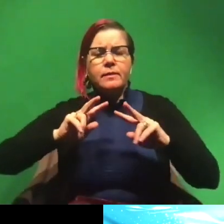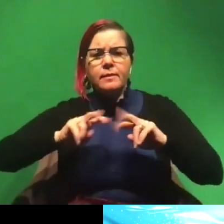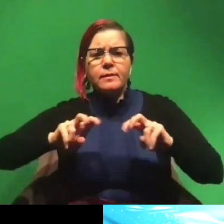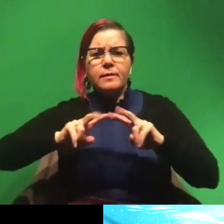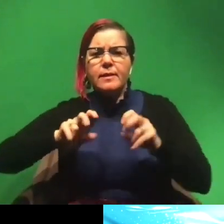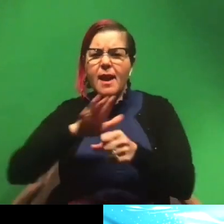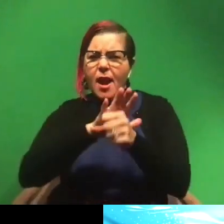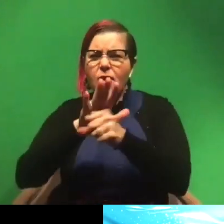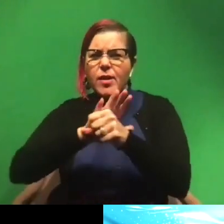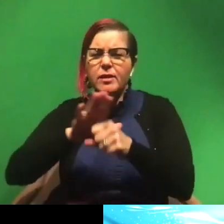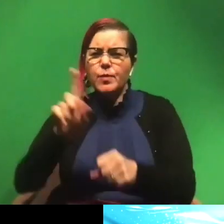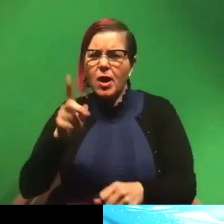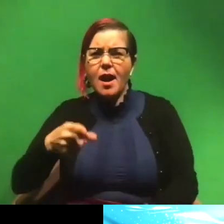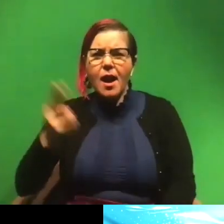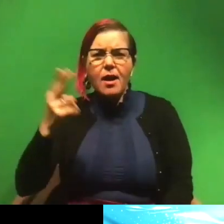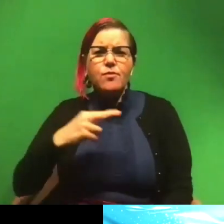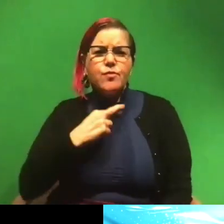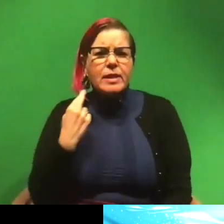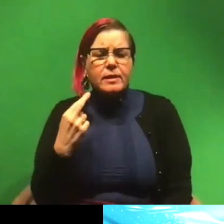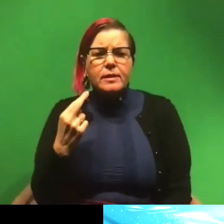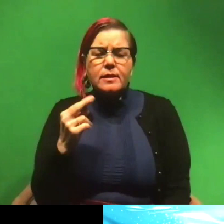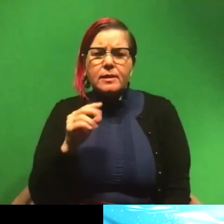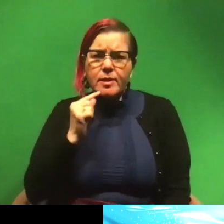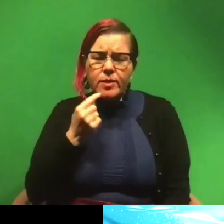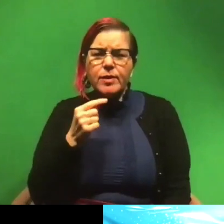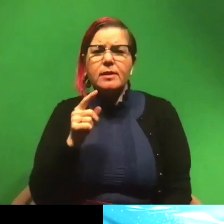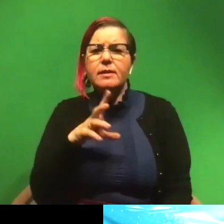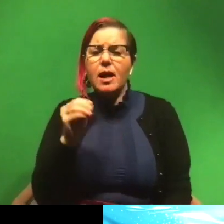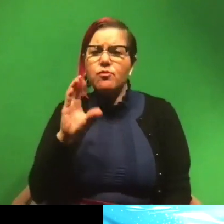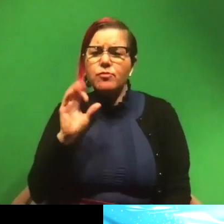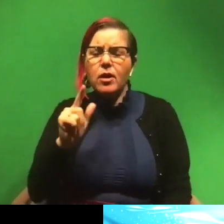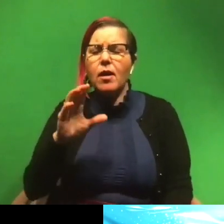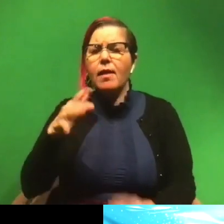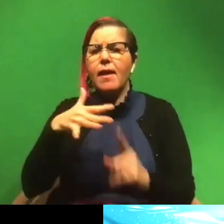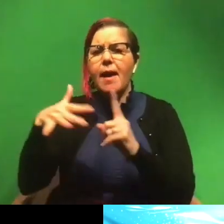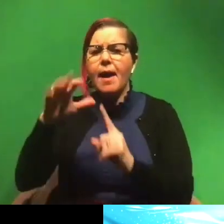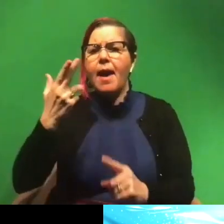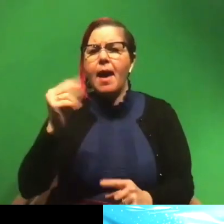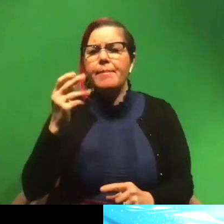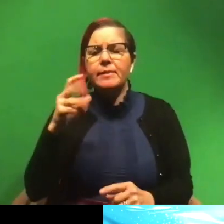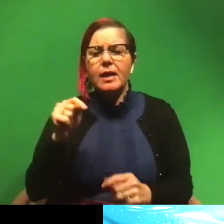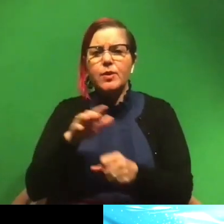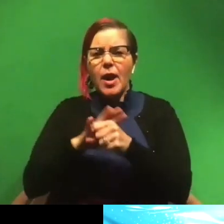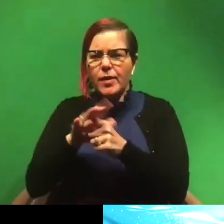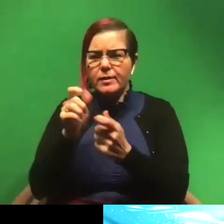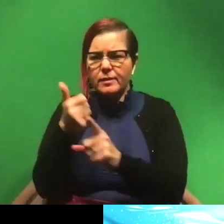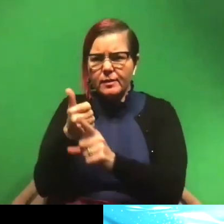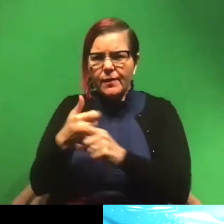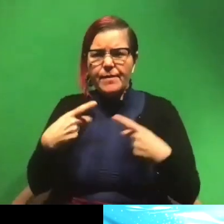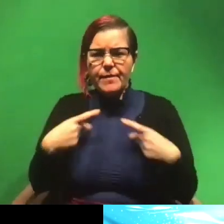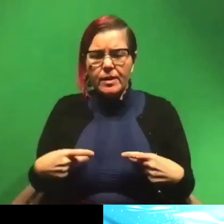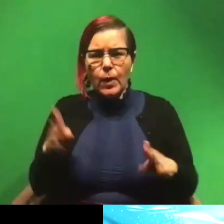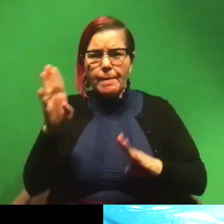where they're at high risk and determine critical habitat. So areas that have some sort of physical or biological